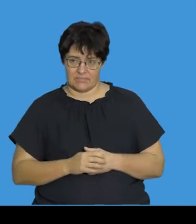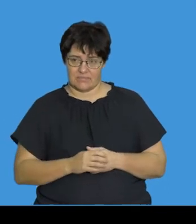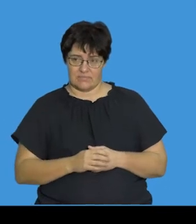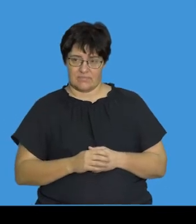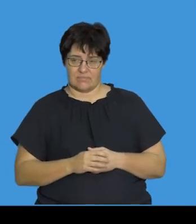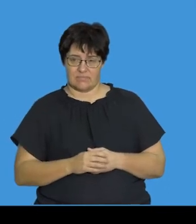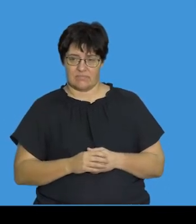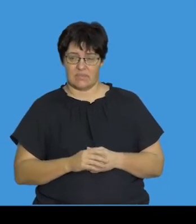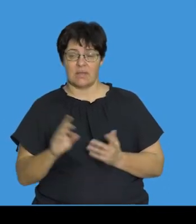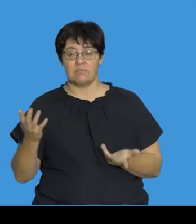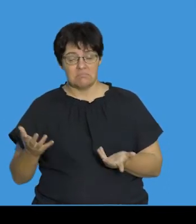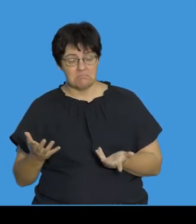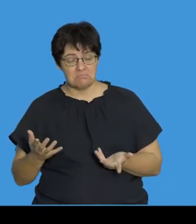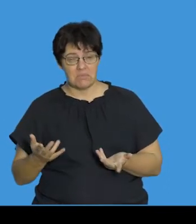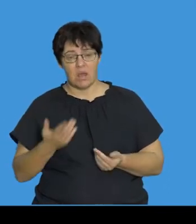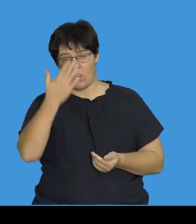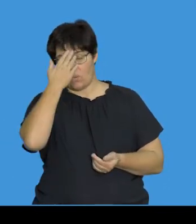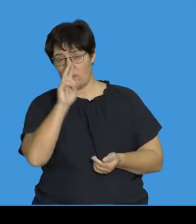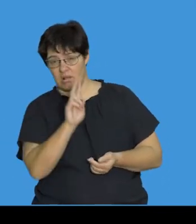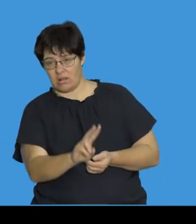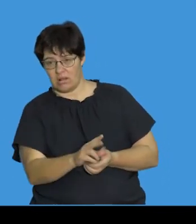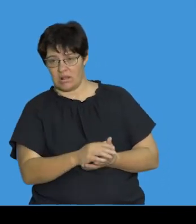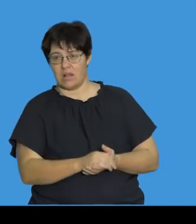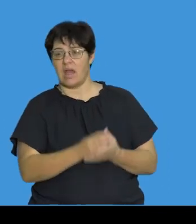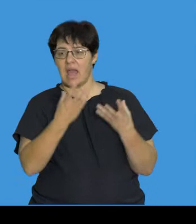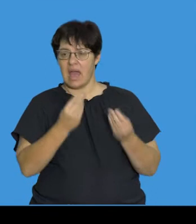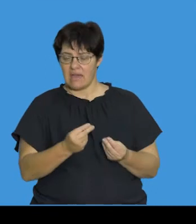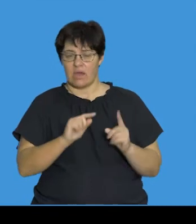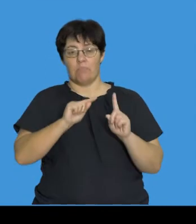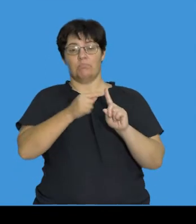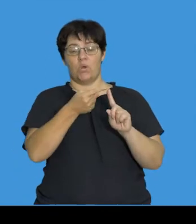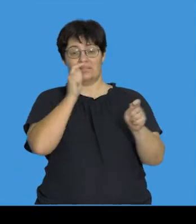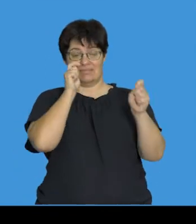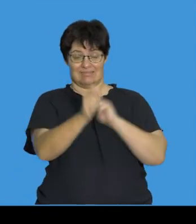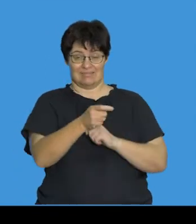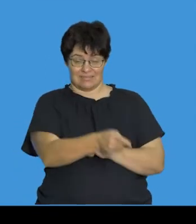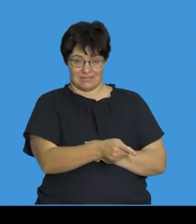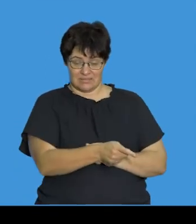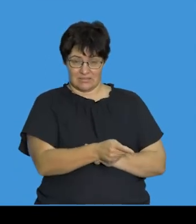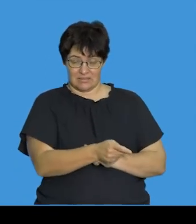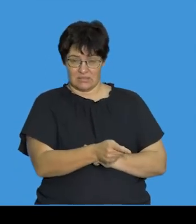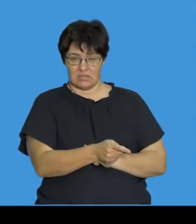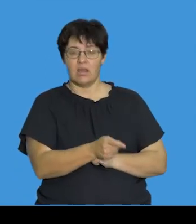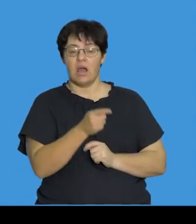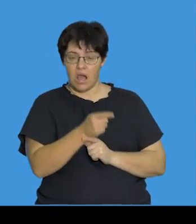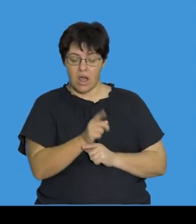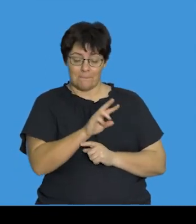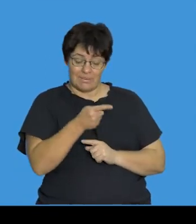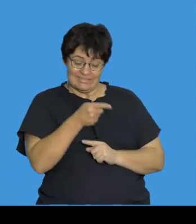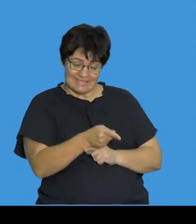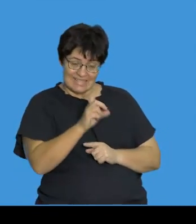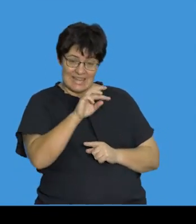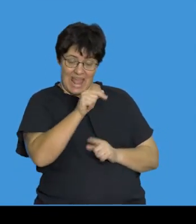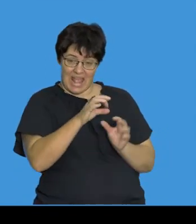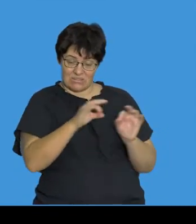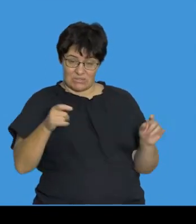However, if we subject or if we notice that there has been a point mutation, this would mean that on the